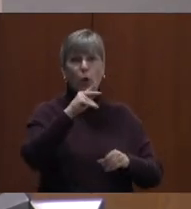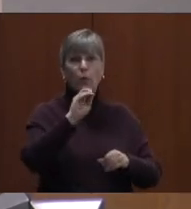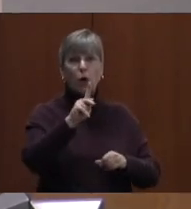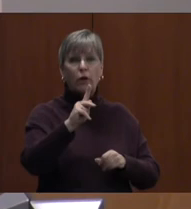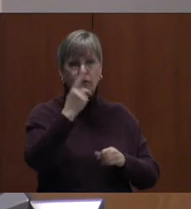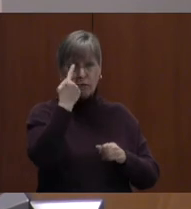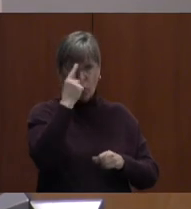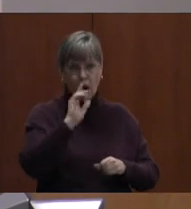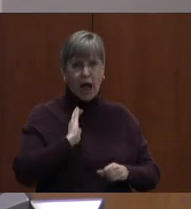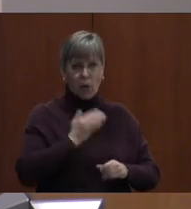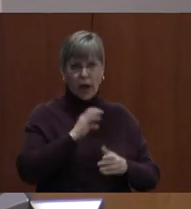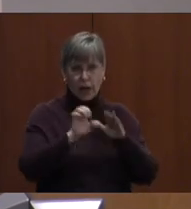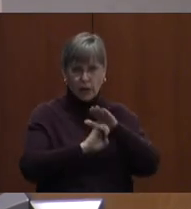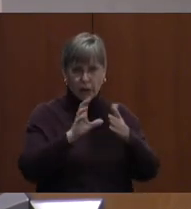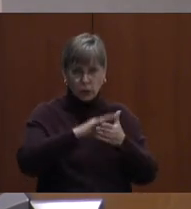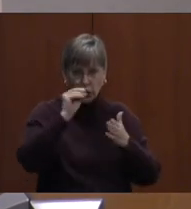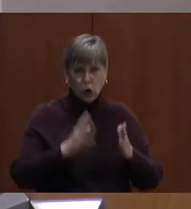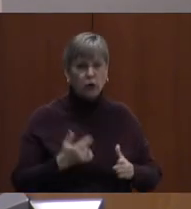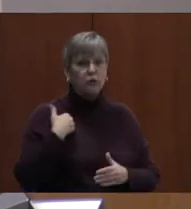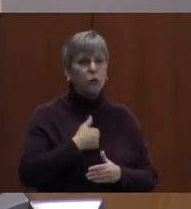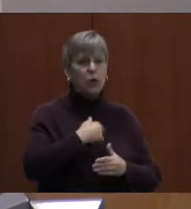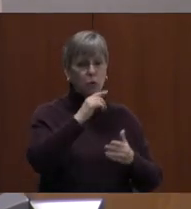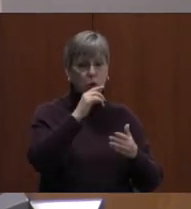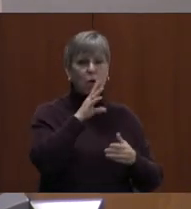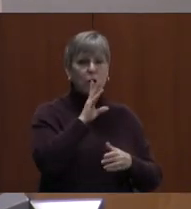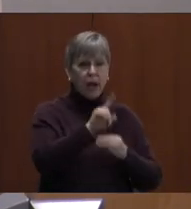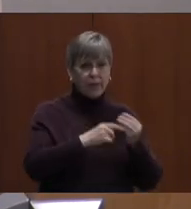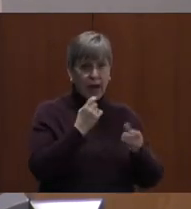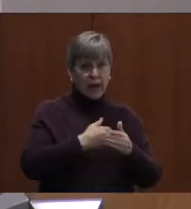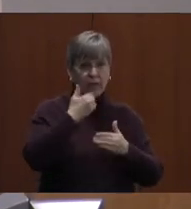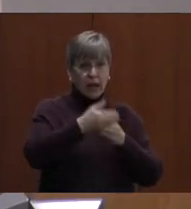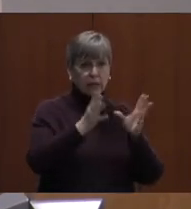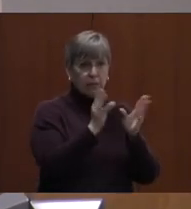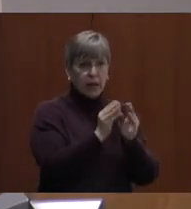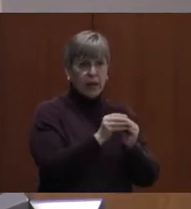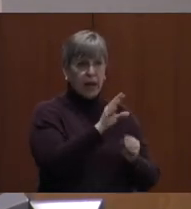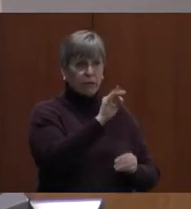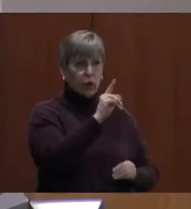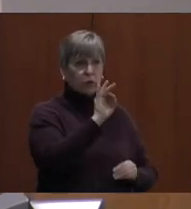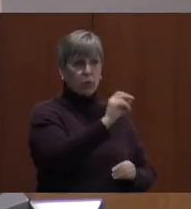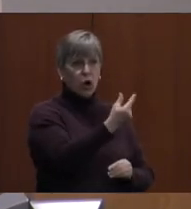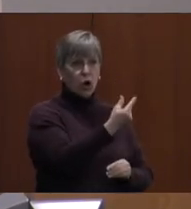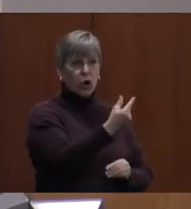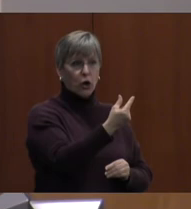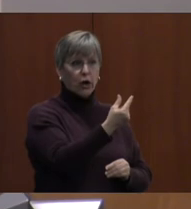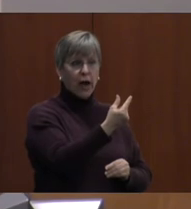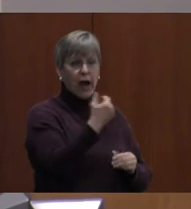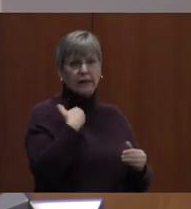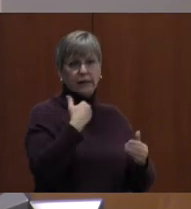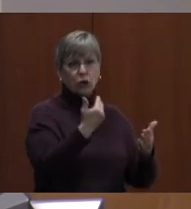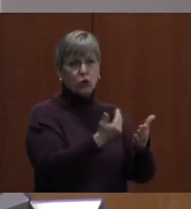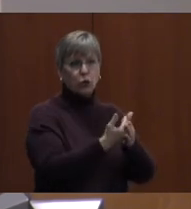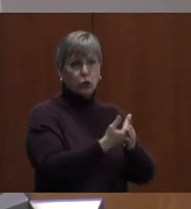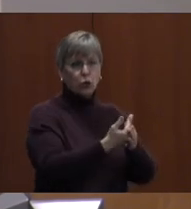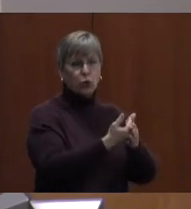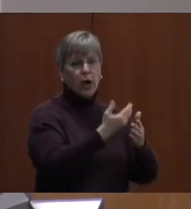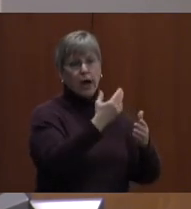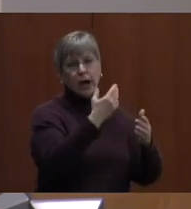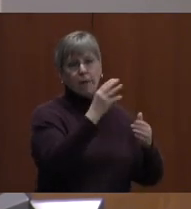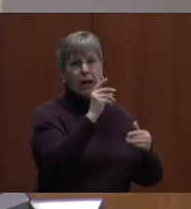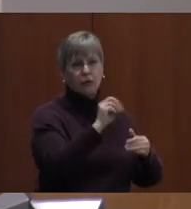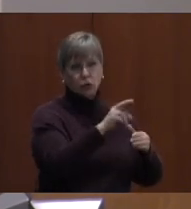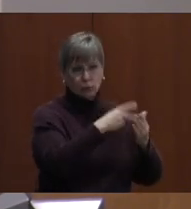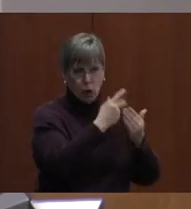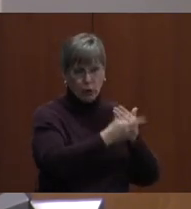learn about that next meeting. And Frostburg's new Grow Your Own Teachers Master Program and